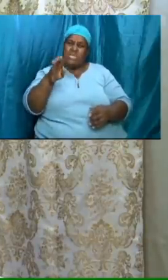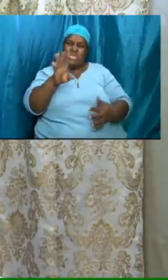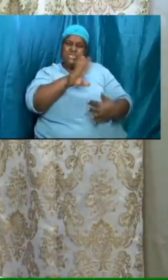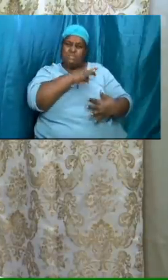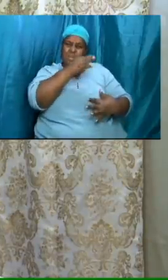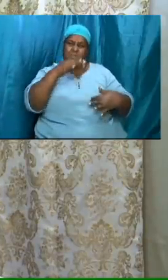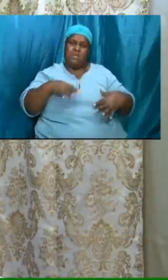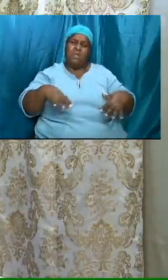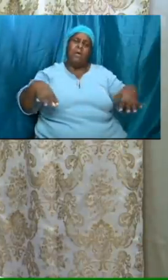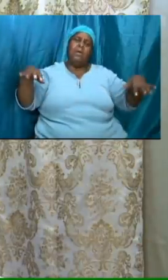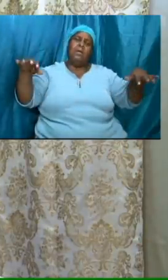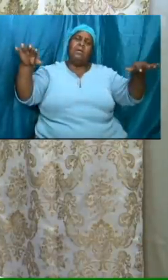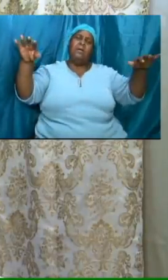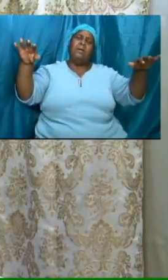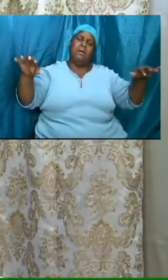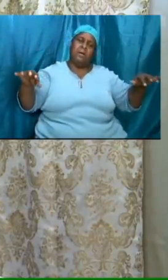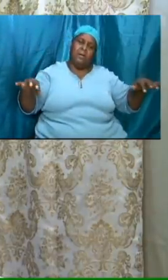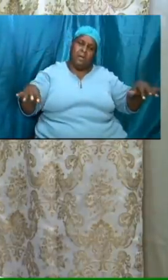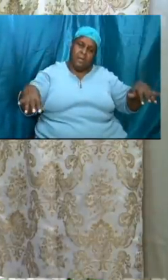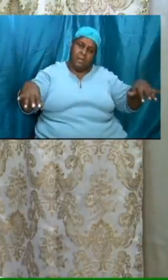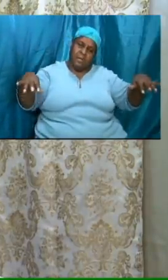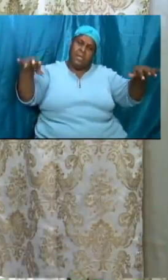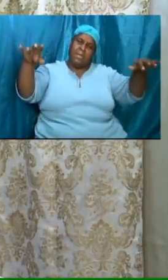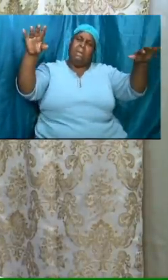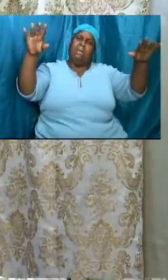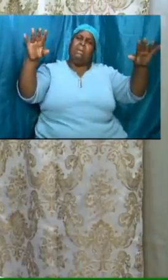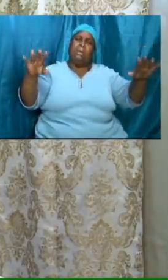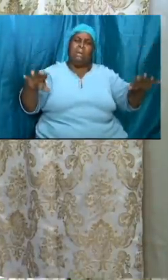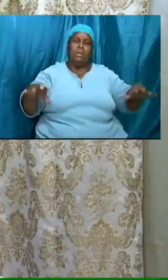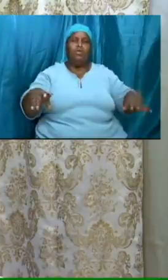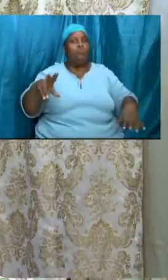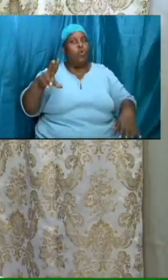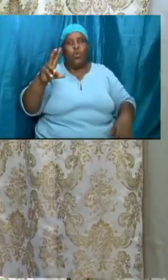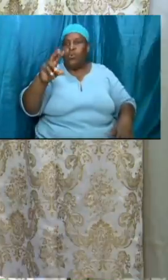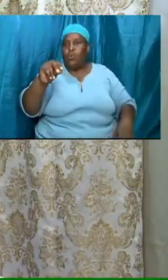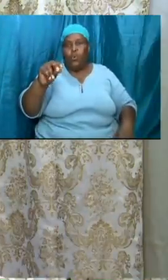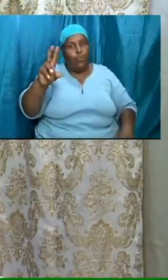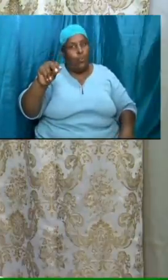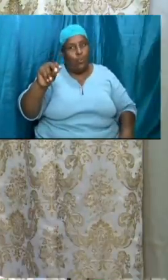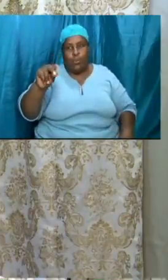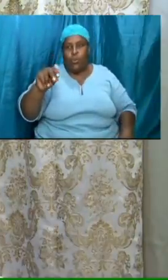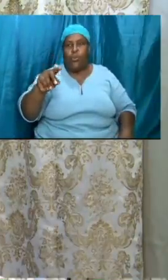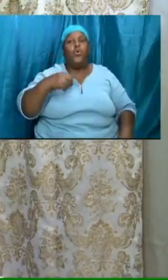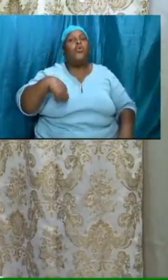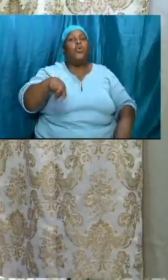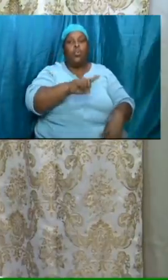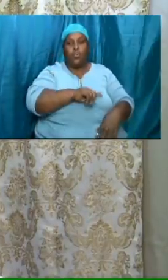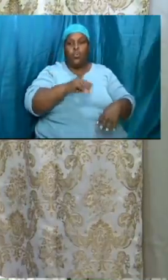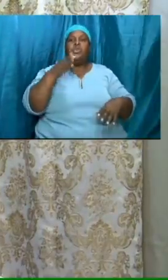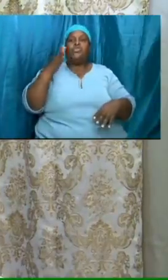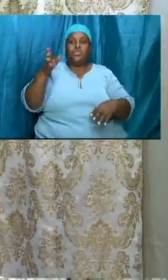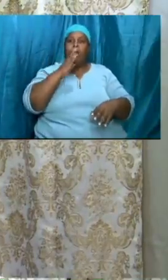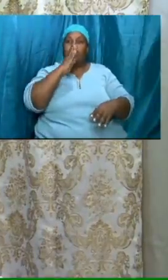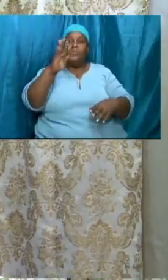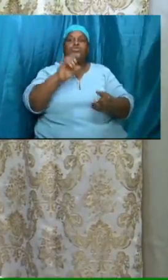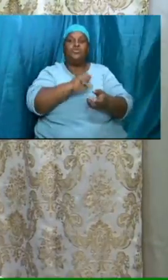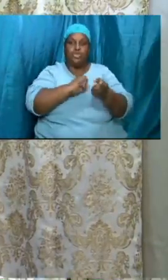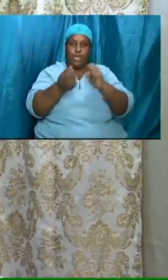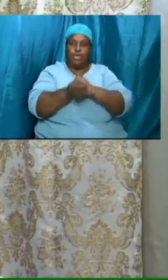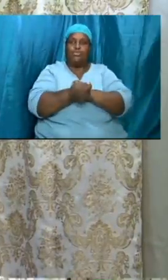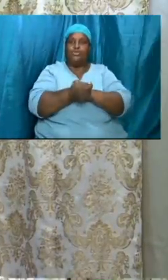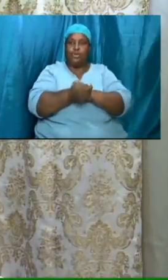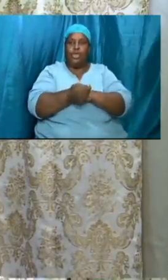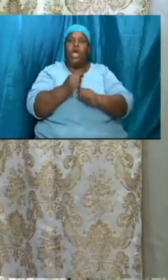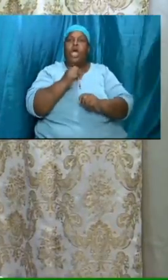around we shall be changed yes we will not be